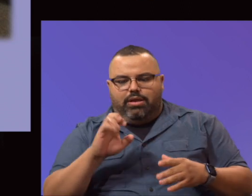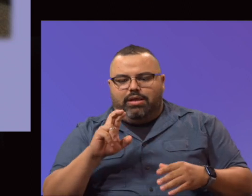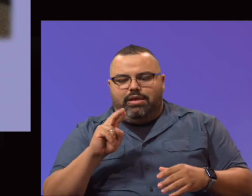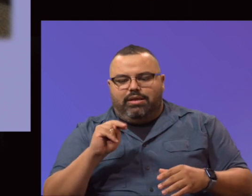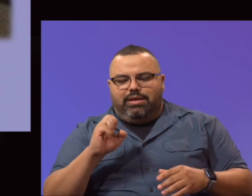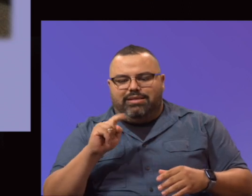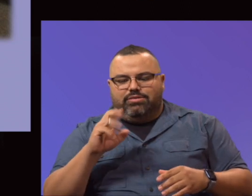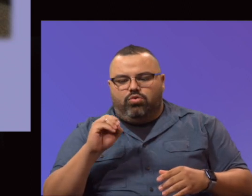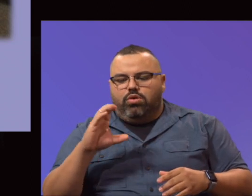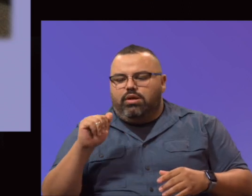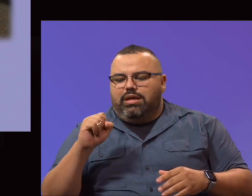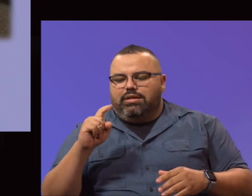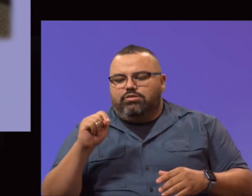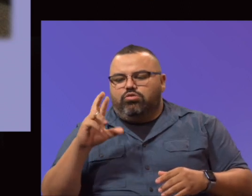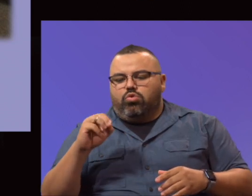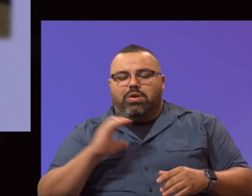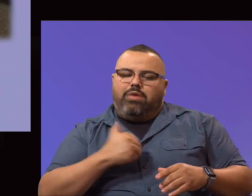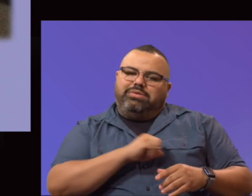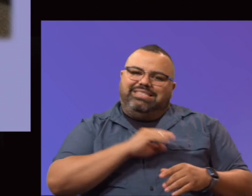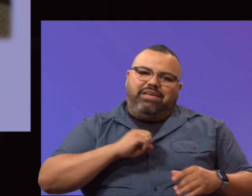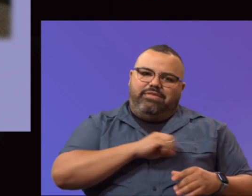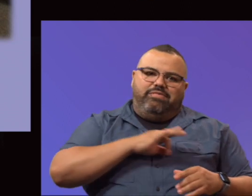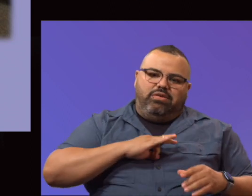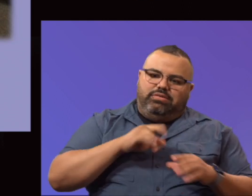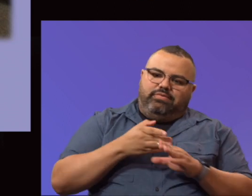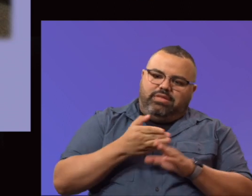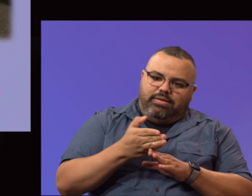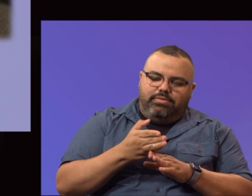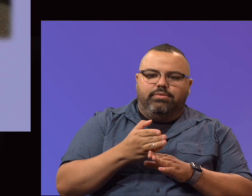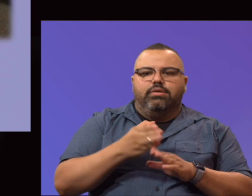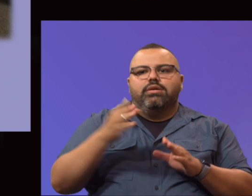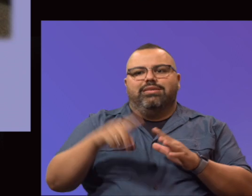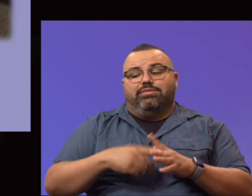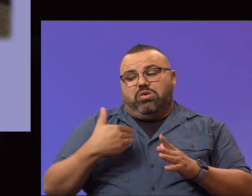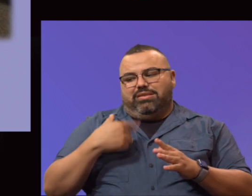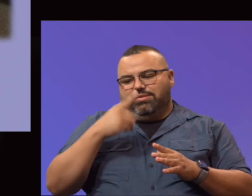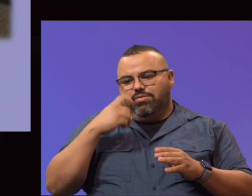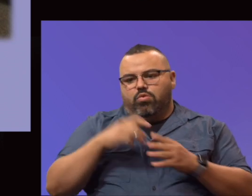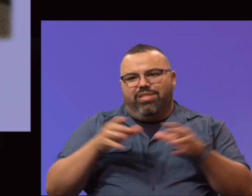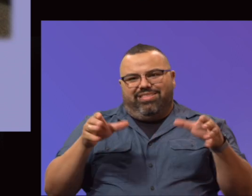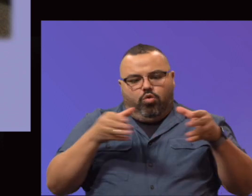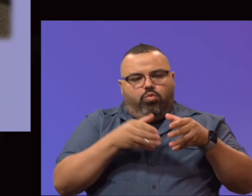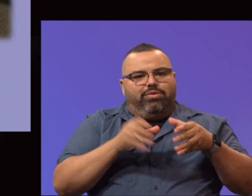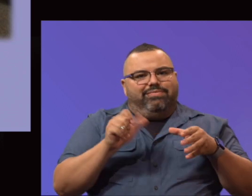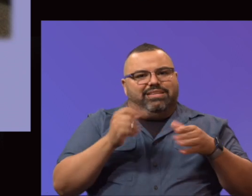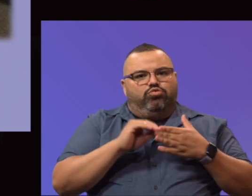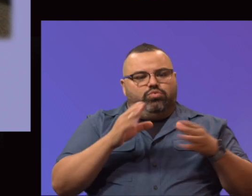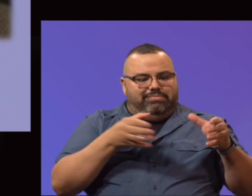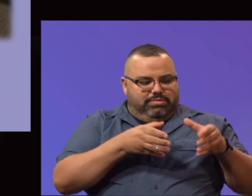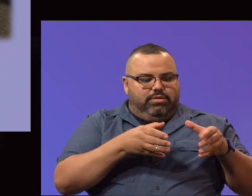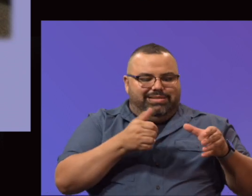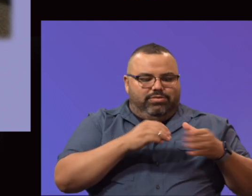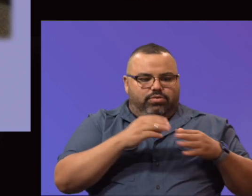Castro as well as all of our staff and faculty in that particular area. It started this summer with a cohort of 10 students. Those 10